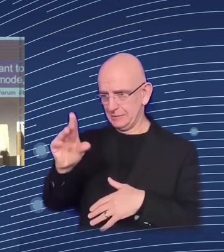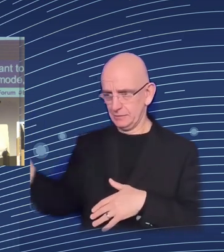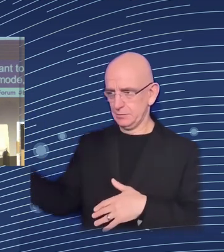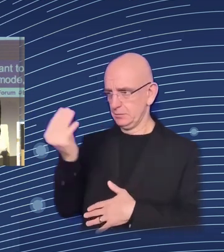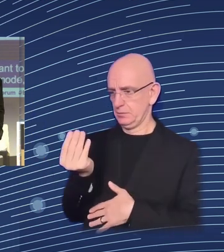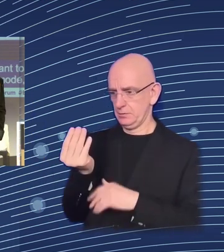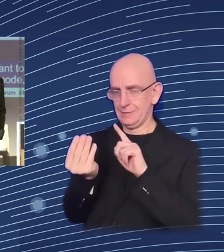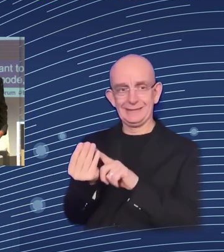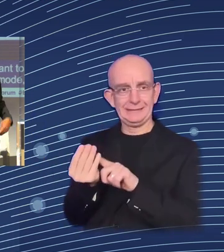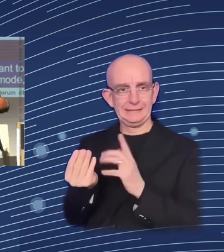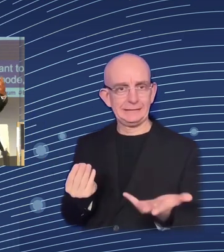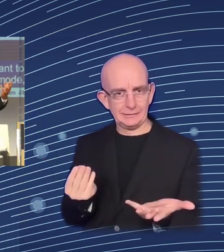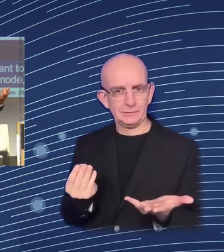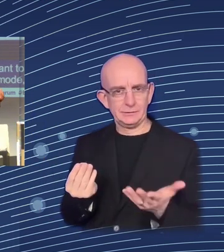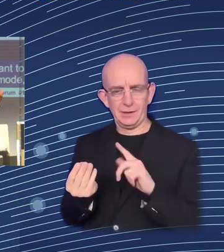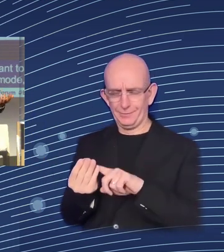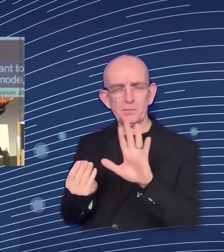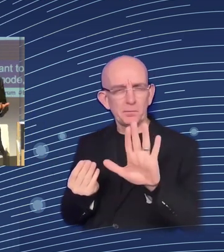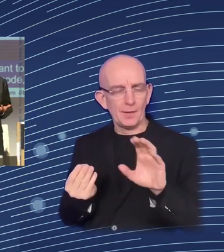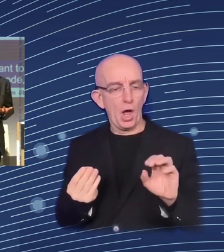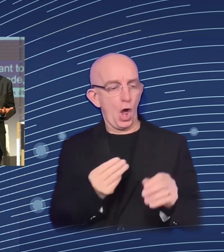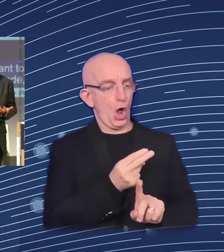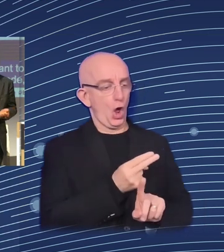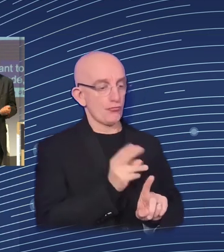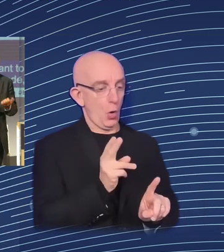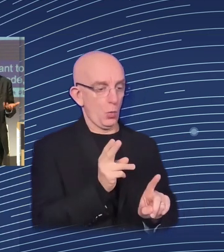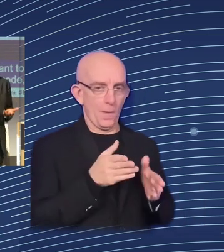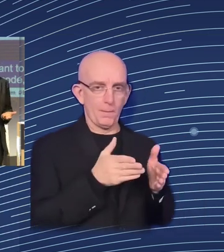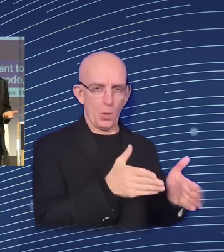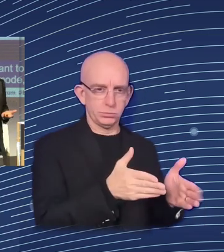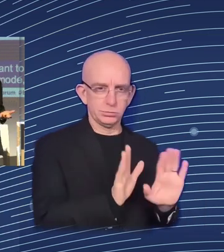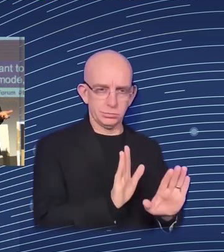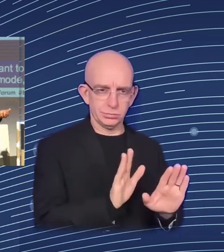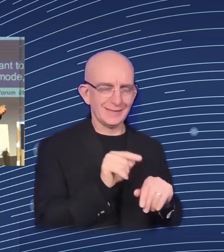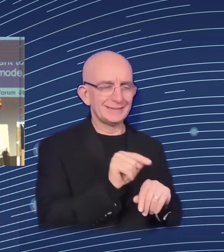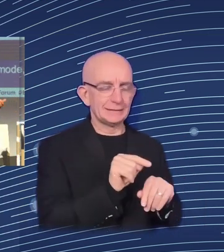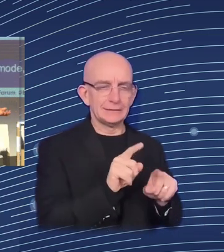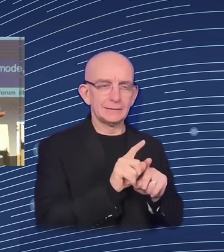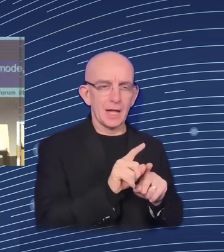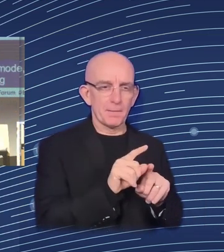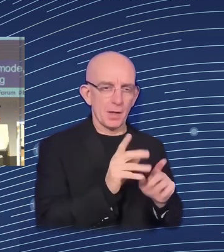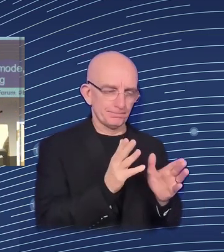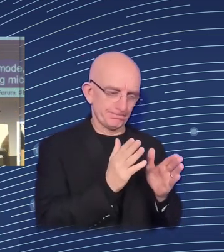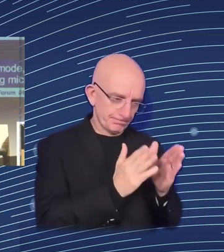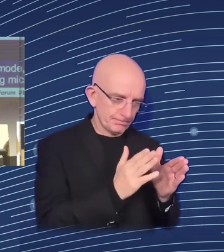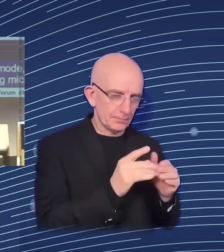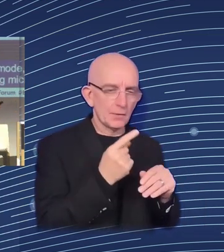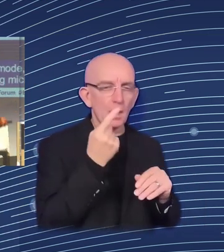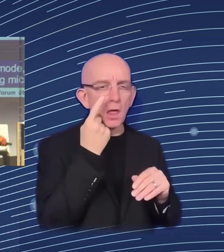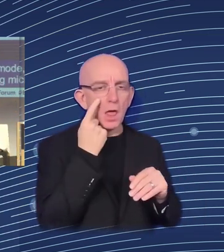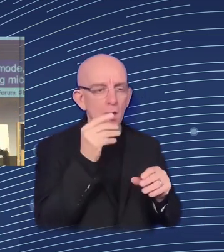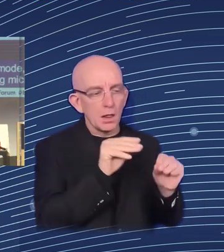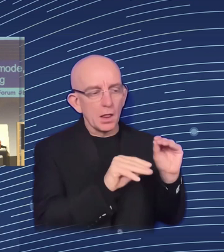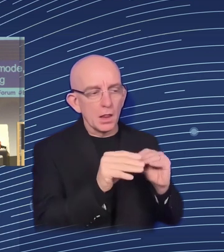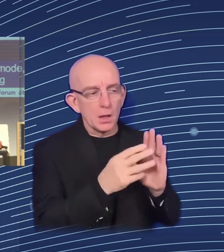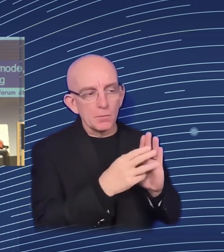it's a tax, social benefit calculator using micro data, and it provides results for all